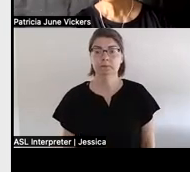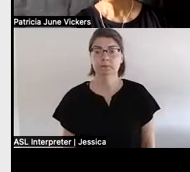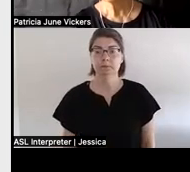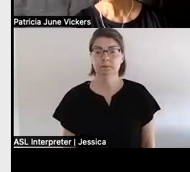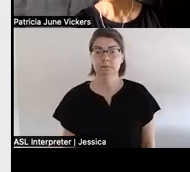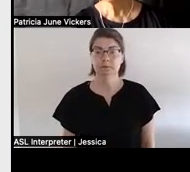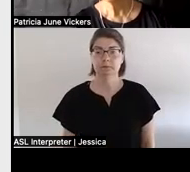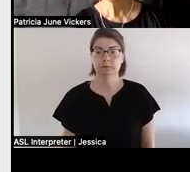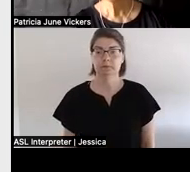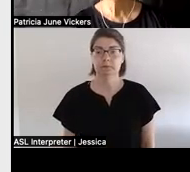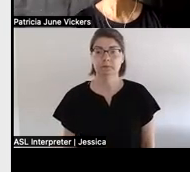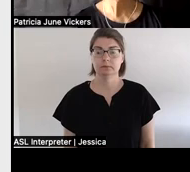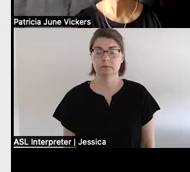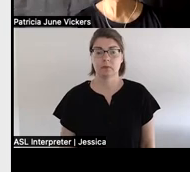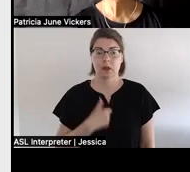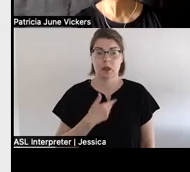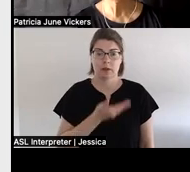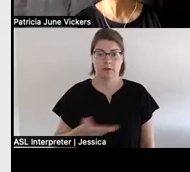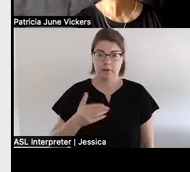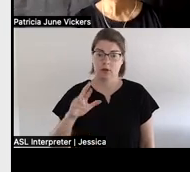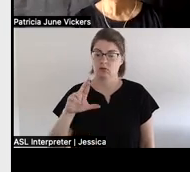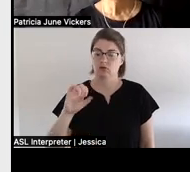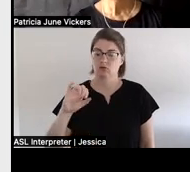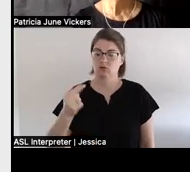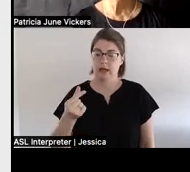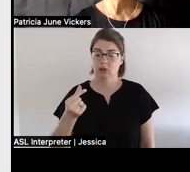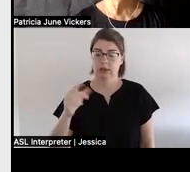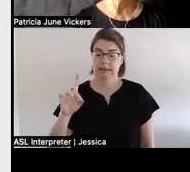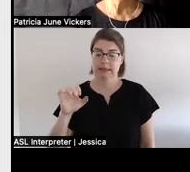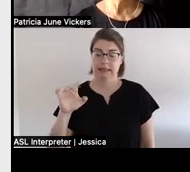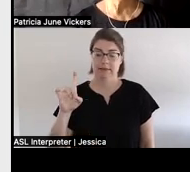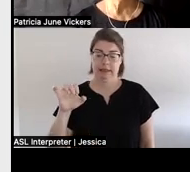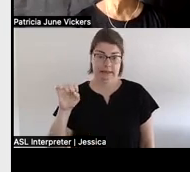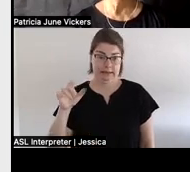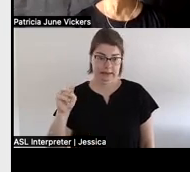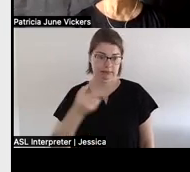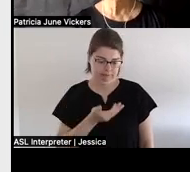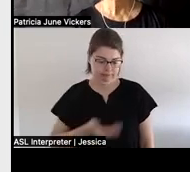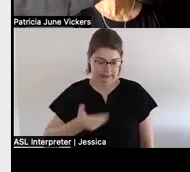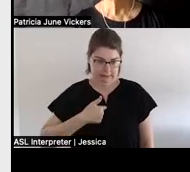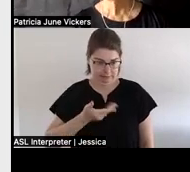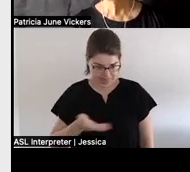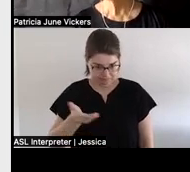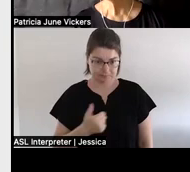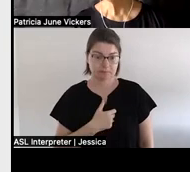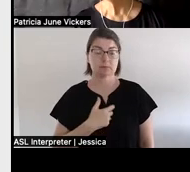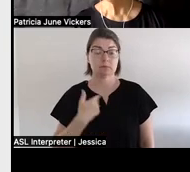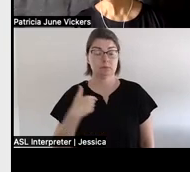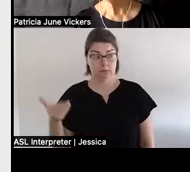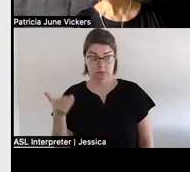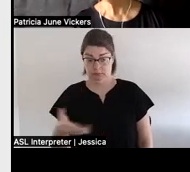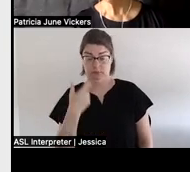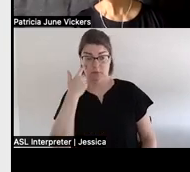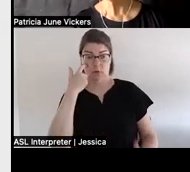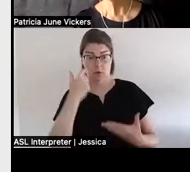uh by reg davidson and um i got to witness what a